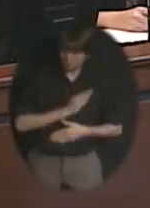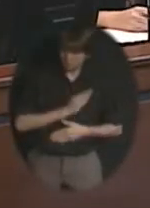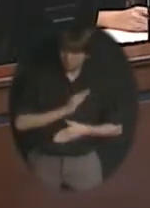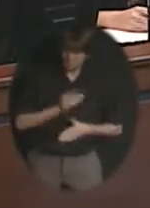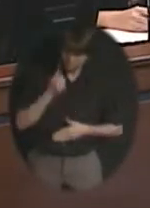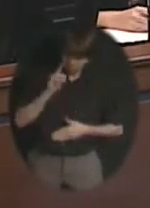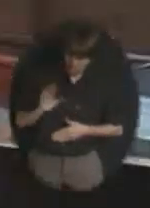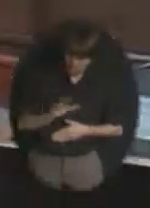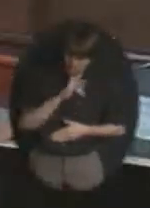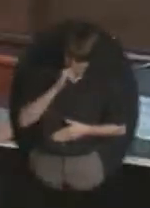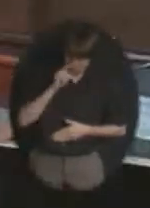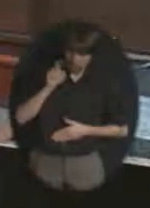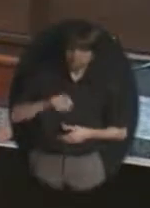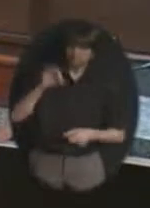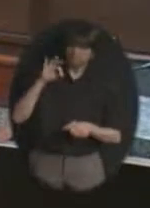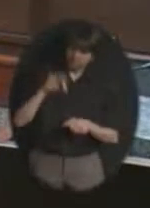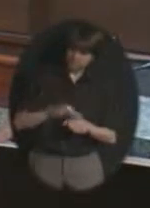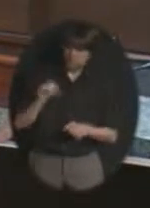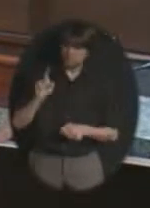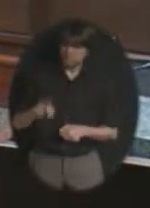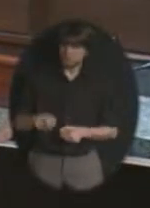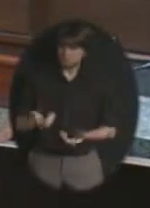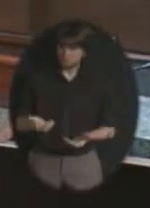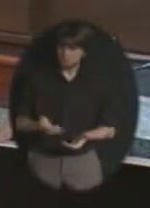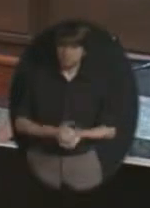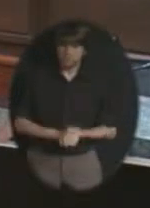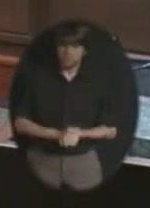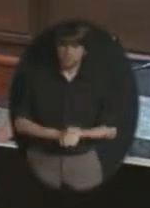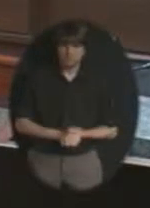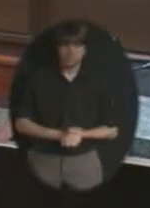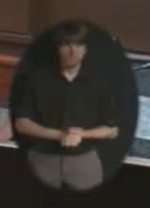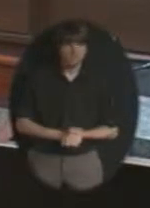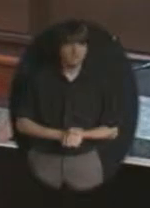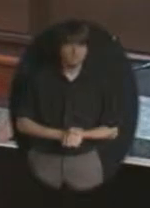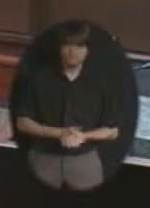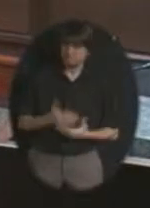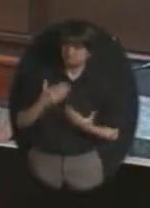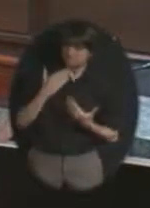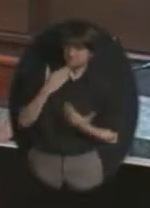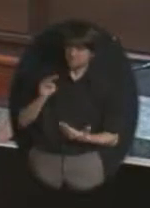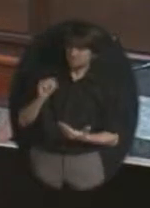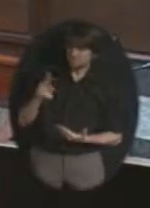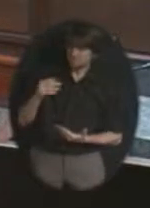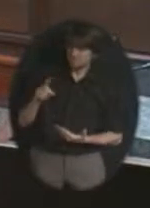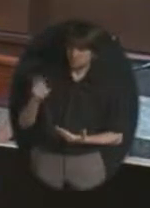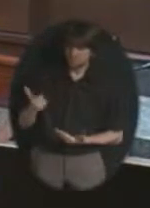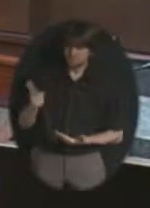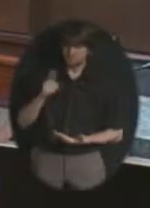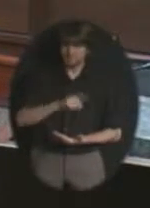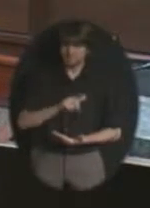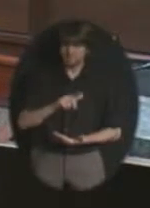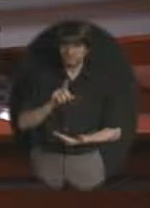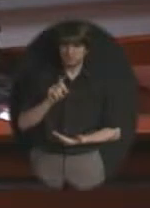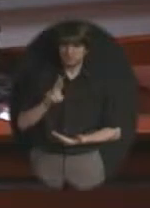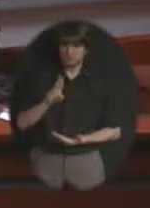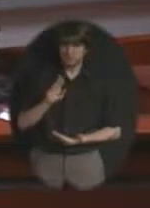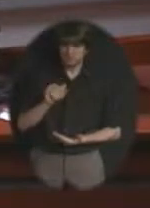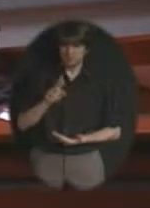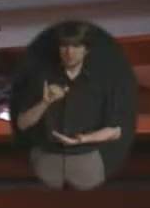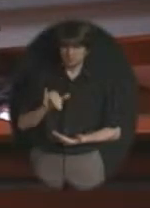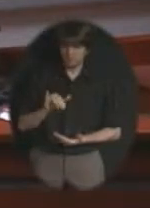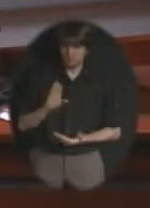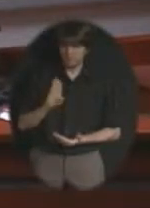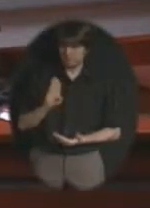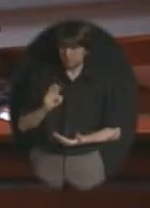all right thank you Dr. Berry what do you have for us just a few comments tonight